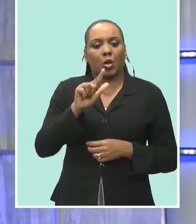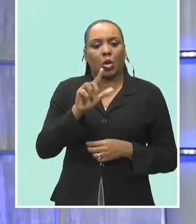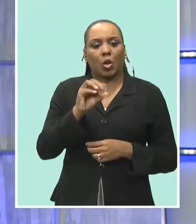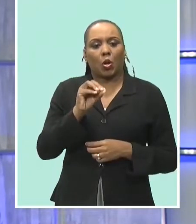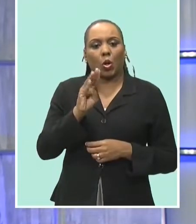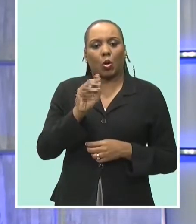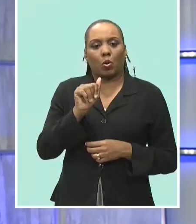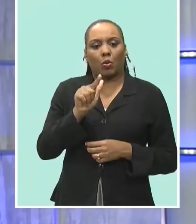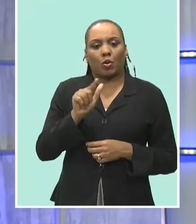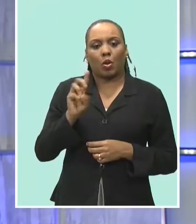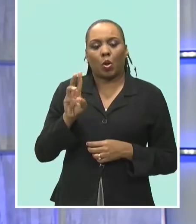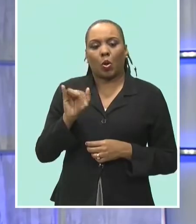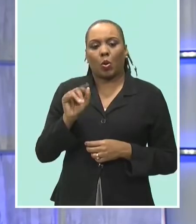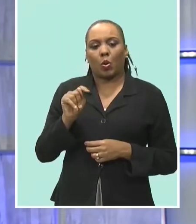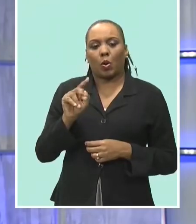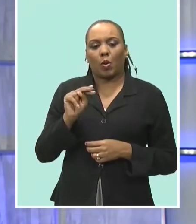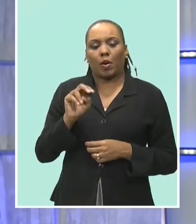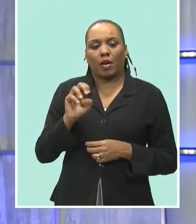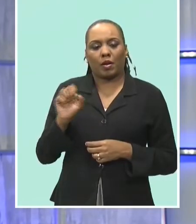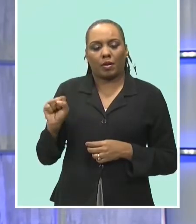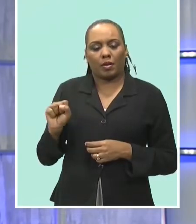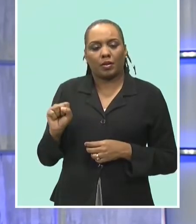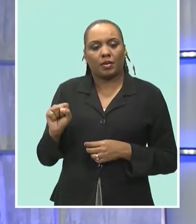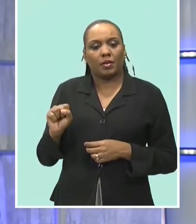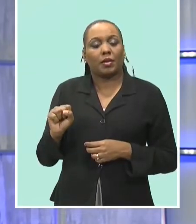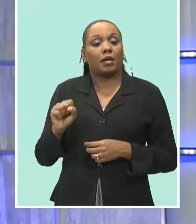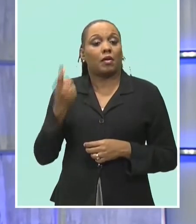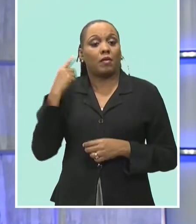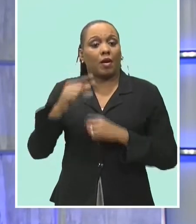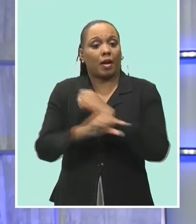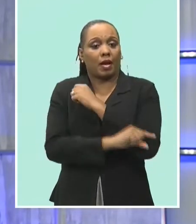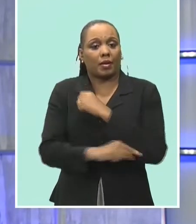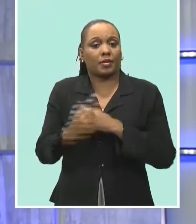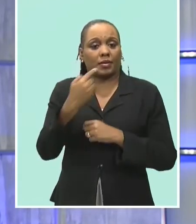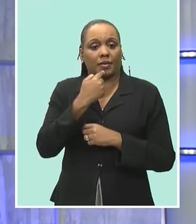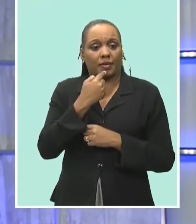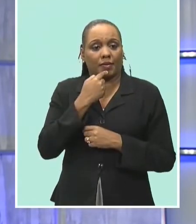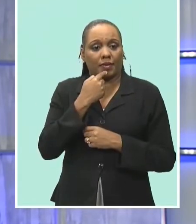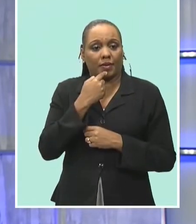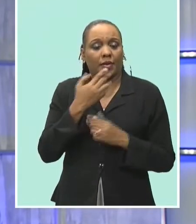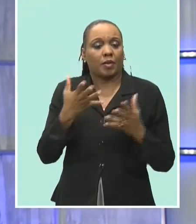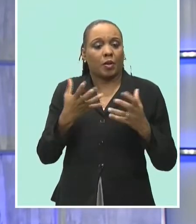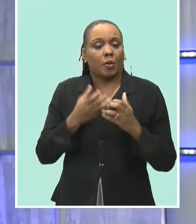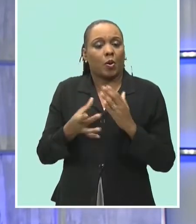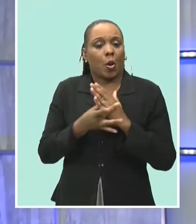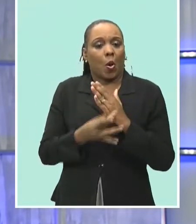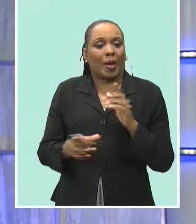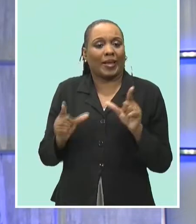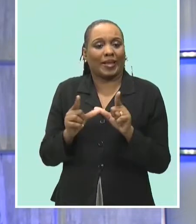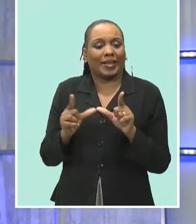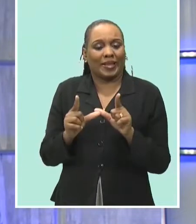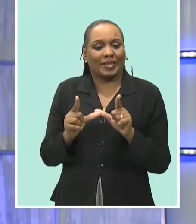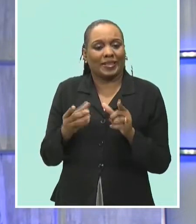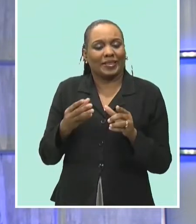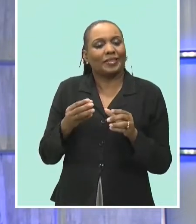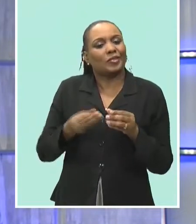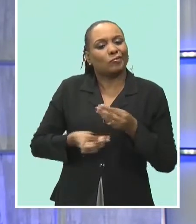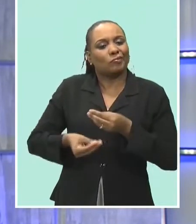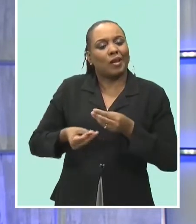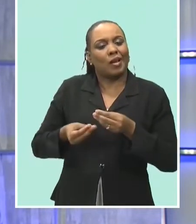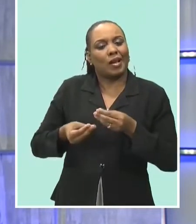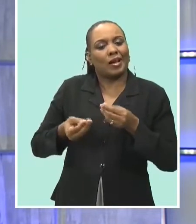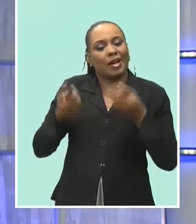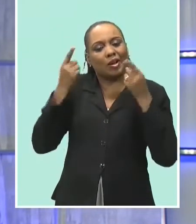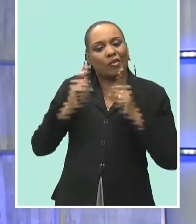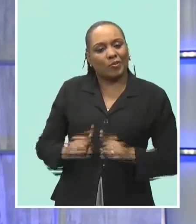to renegotiate an oil license deal with exxon the report claims the inept negotiation of the 2016 production sharing agreement